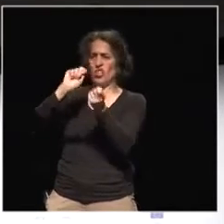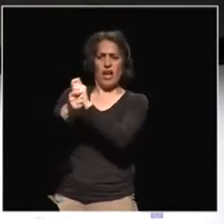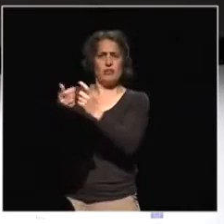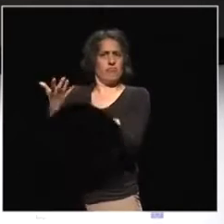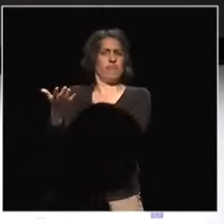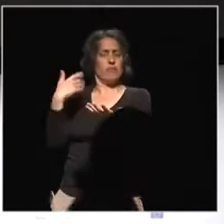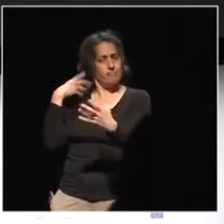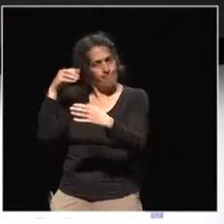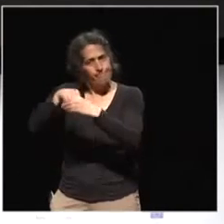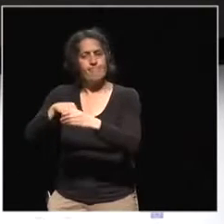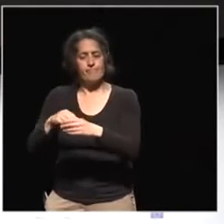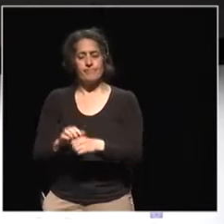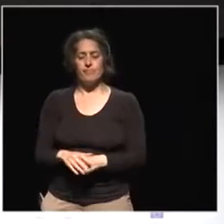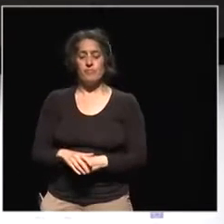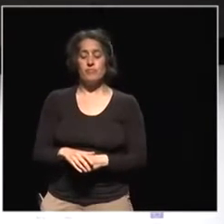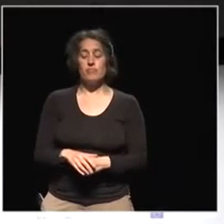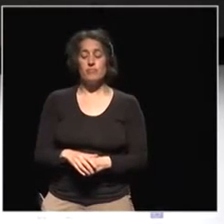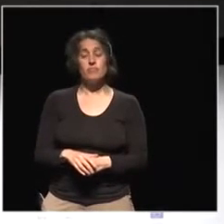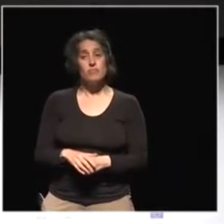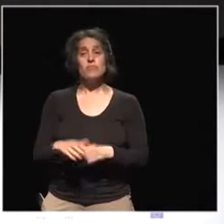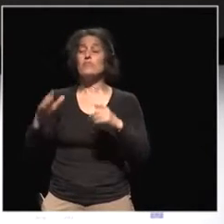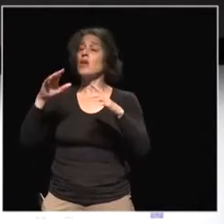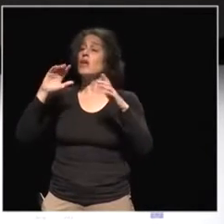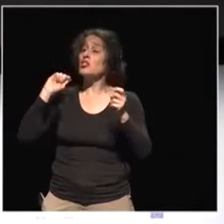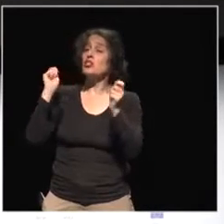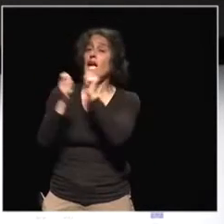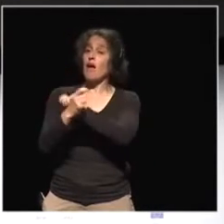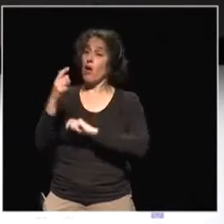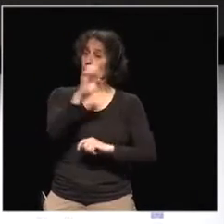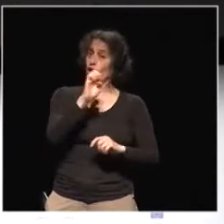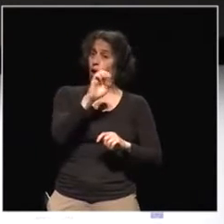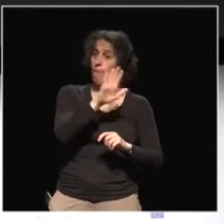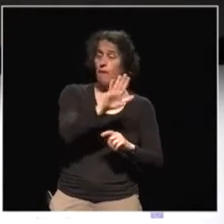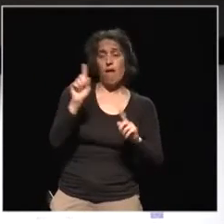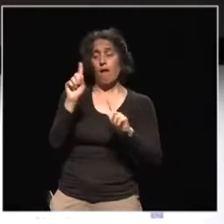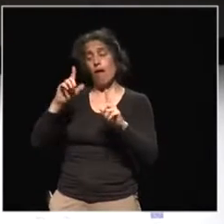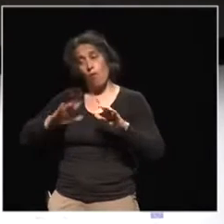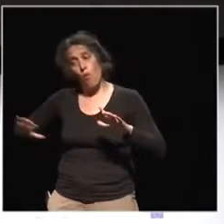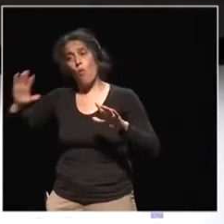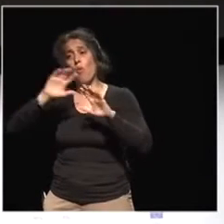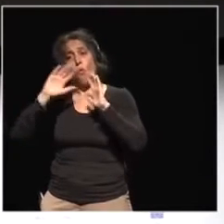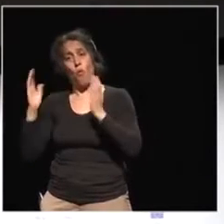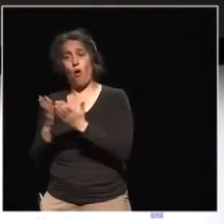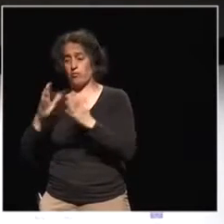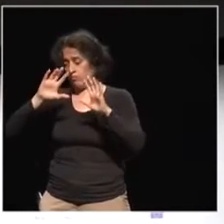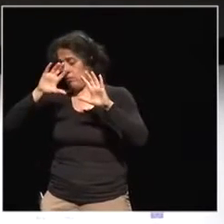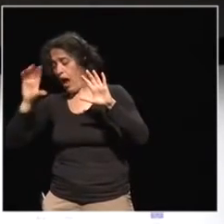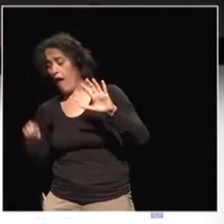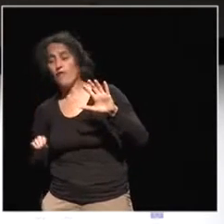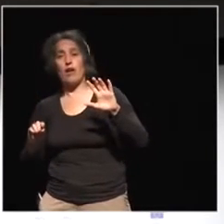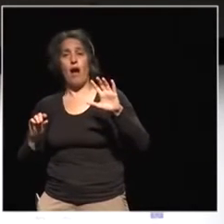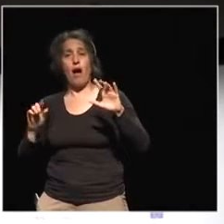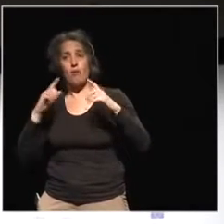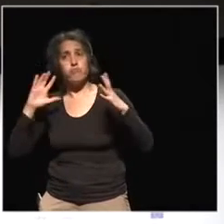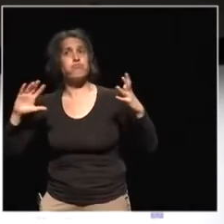and more examples, not just for the European world, but also for Africa and South America. On a global aspect, we need to listen.